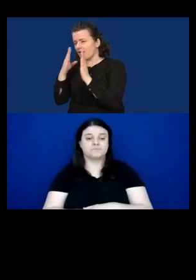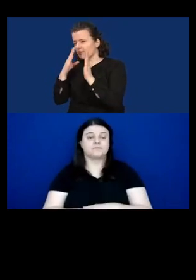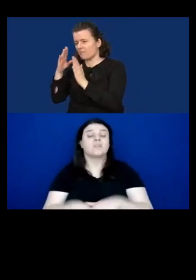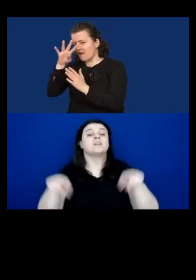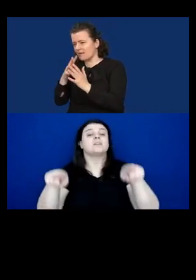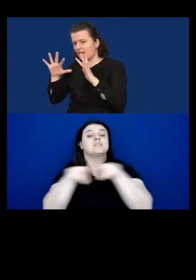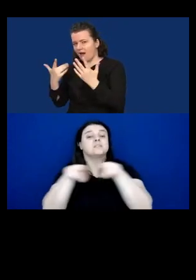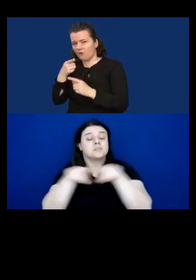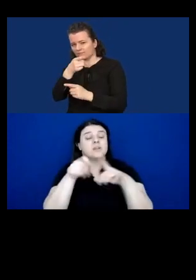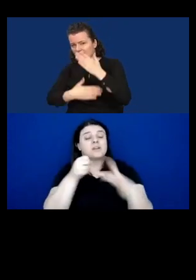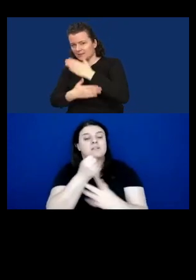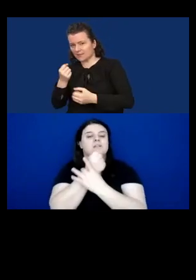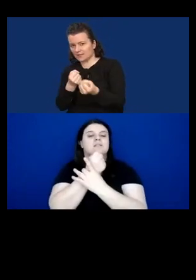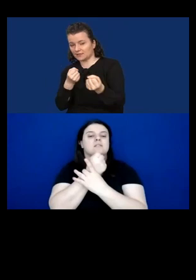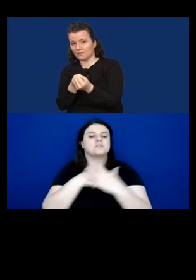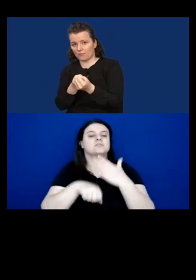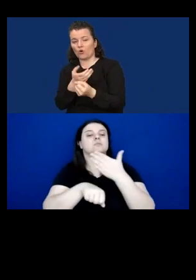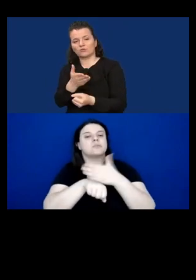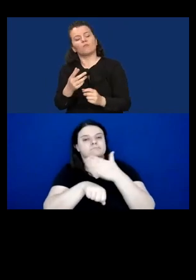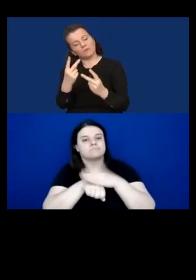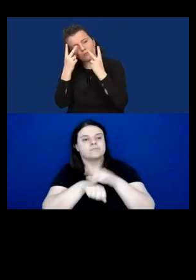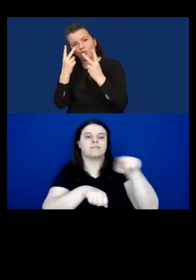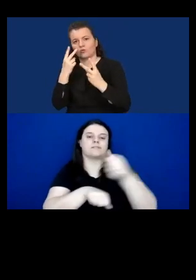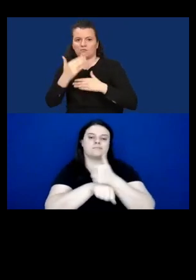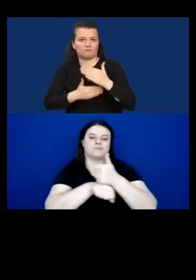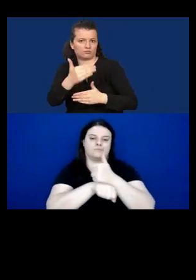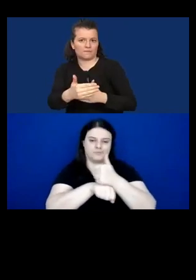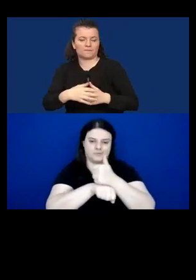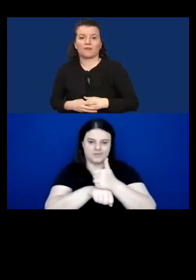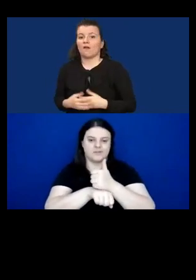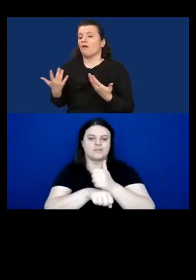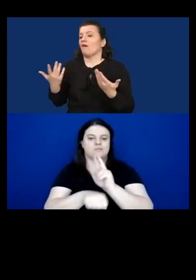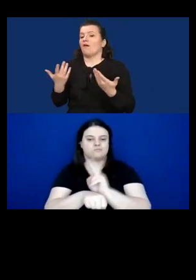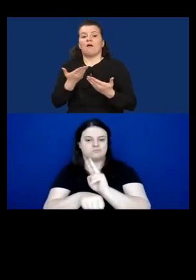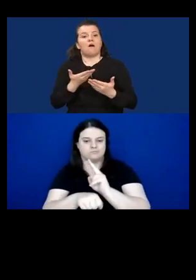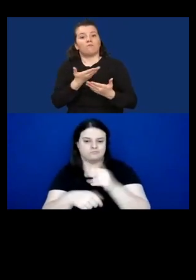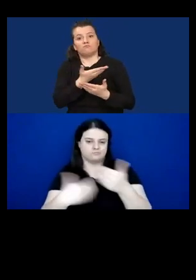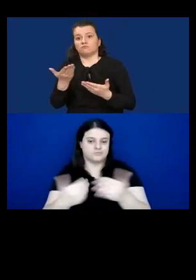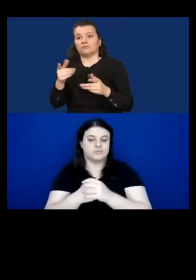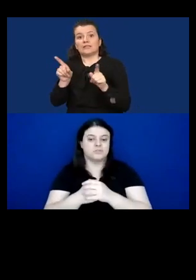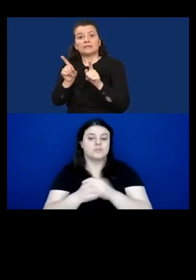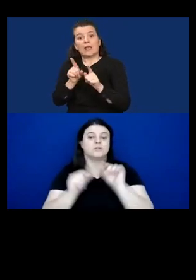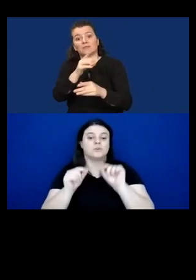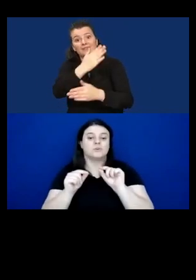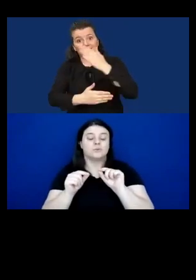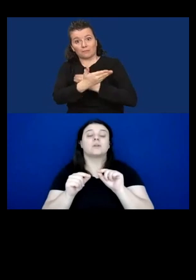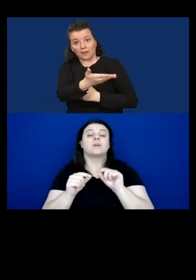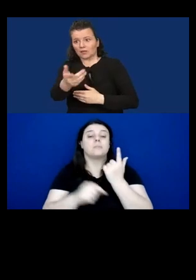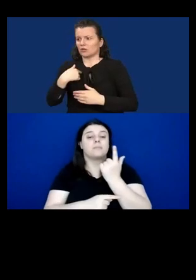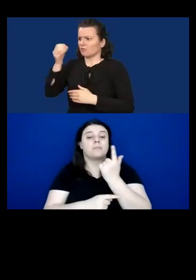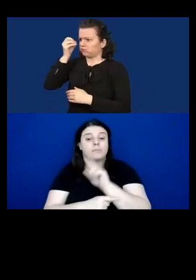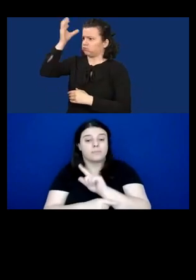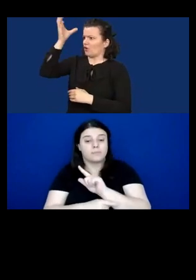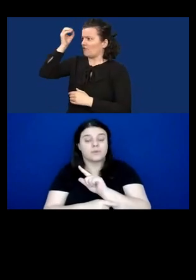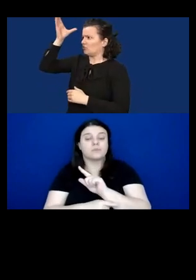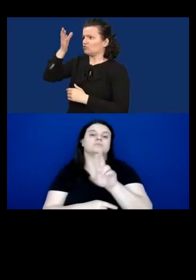ensure the training of professionals and practitioners who are involved in disability support provision in the